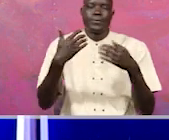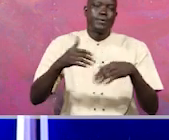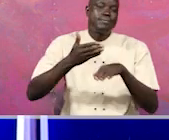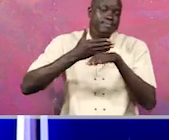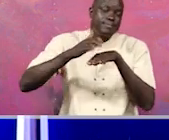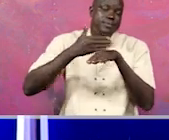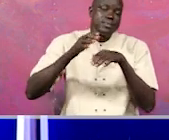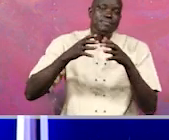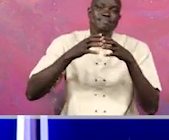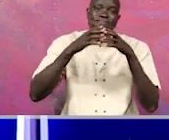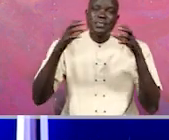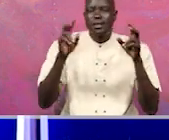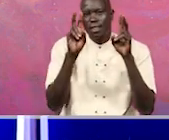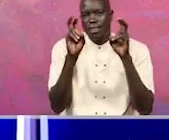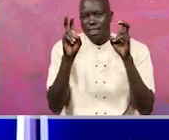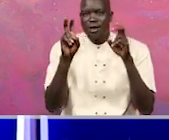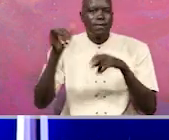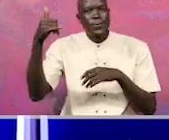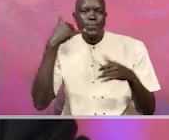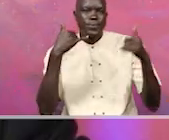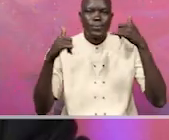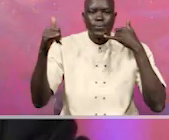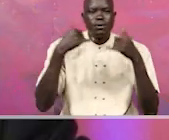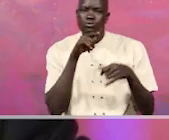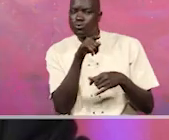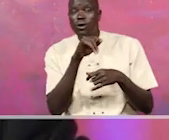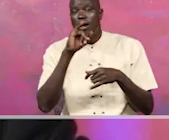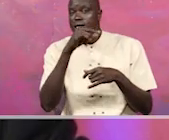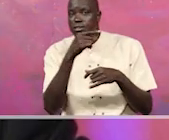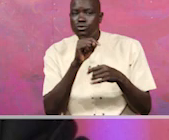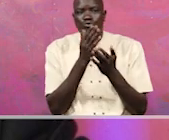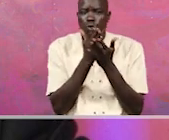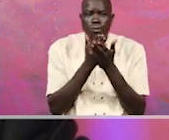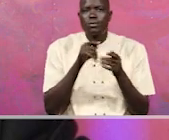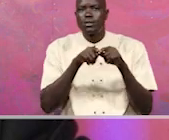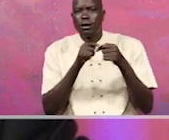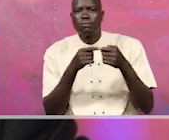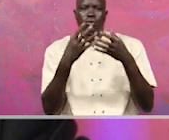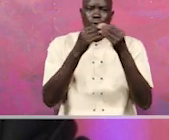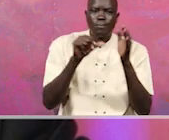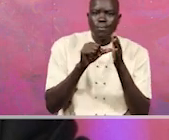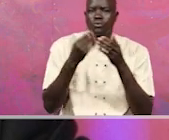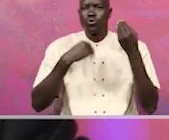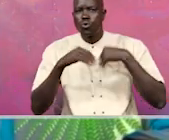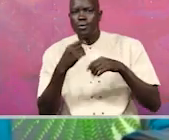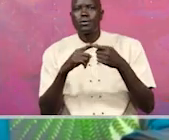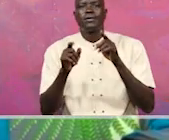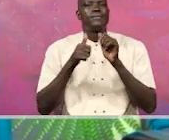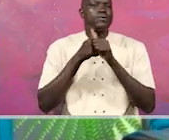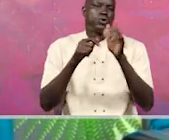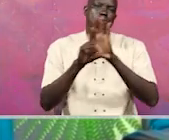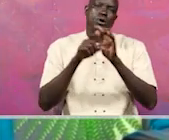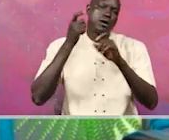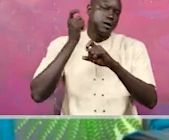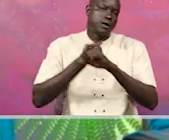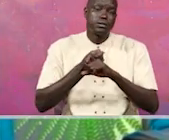so to say, you'll find telephone calls coming to her telling her not to handle certain people the way she ought to handle them, according to the law. So